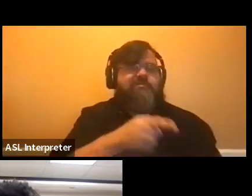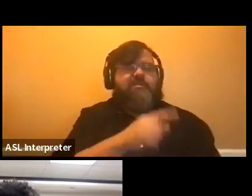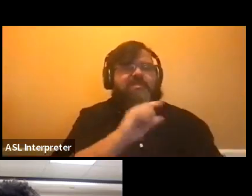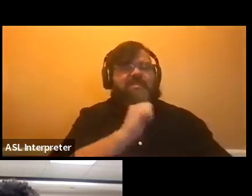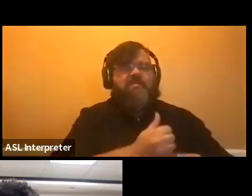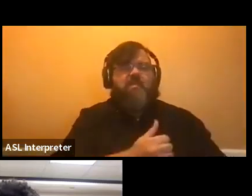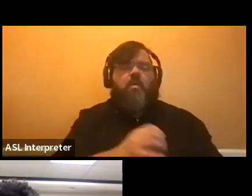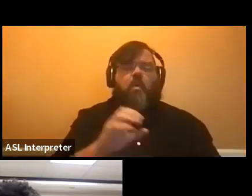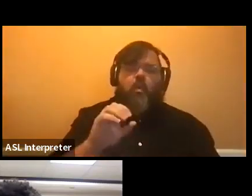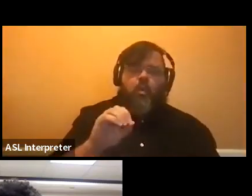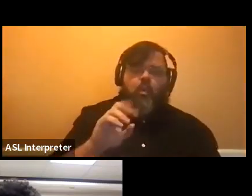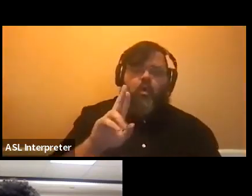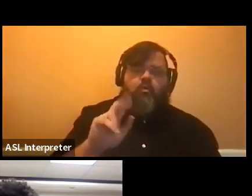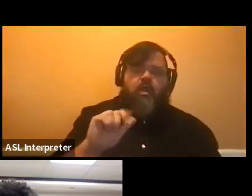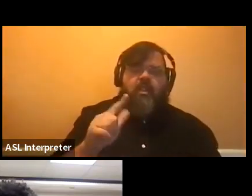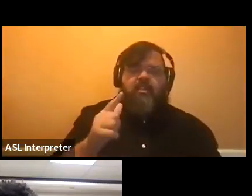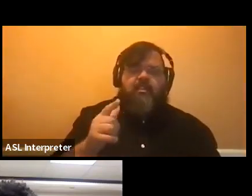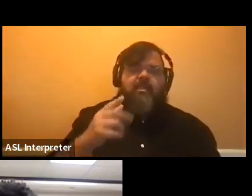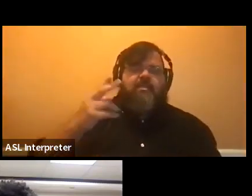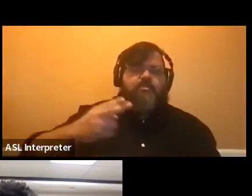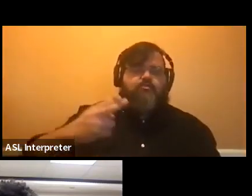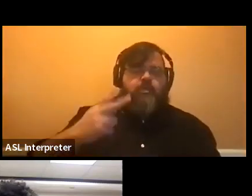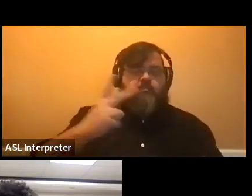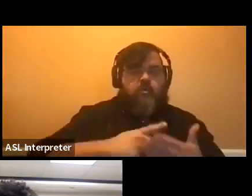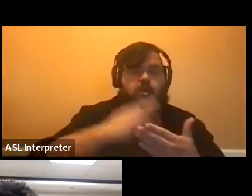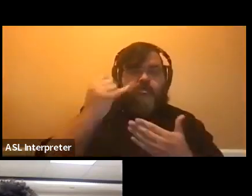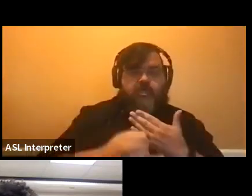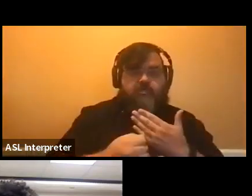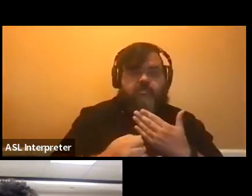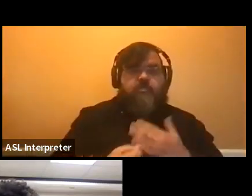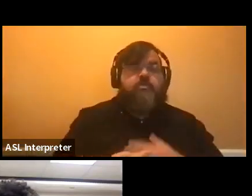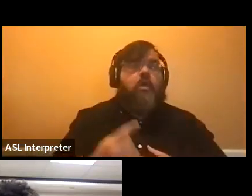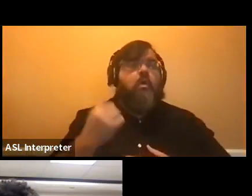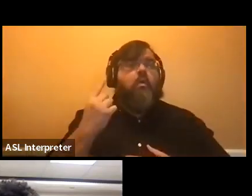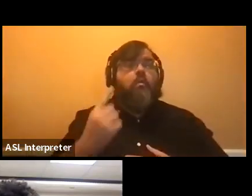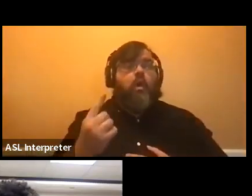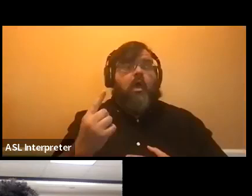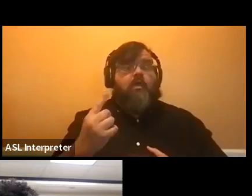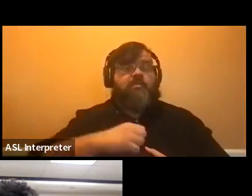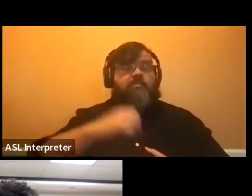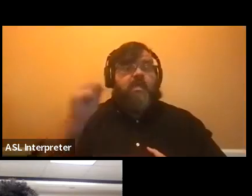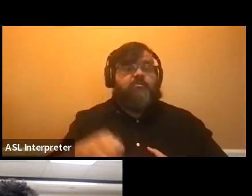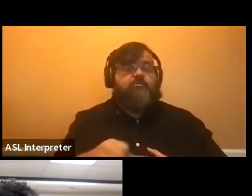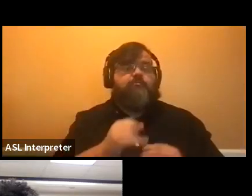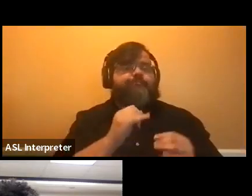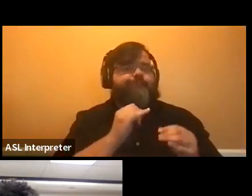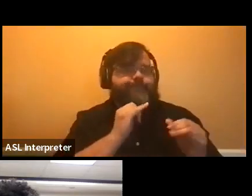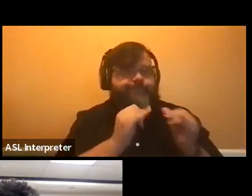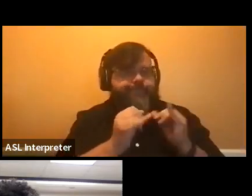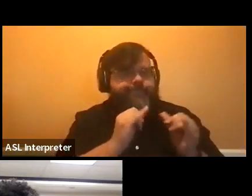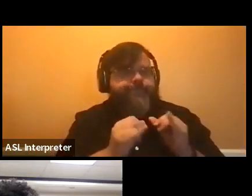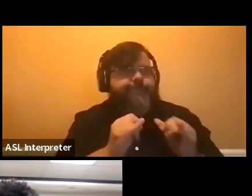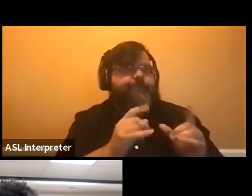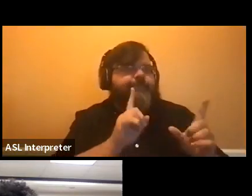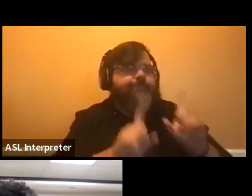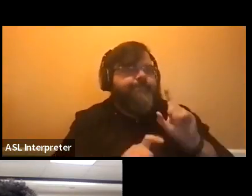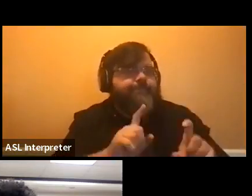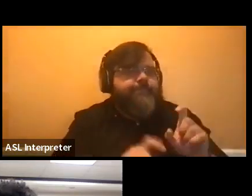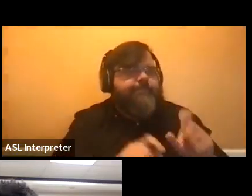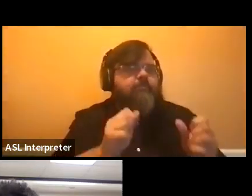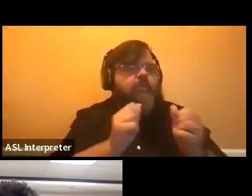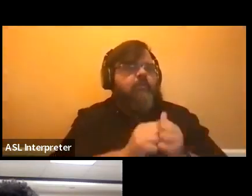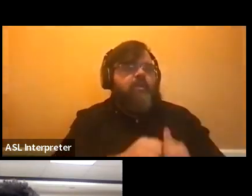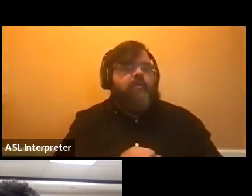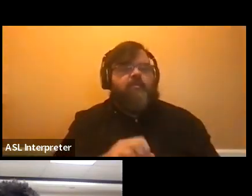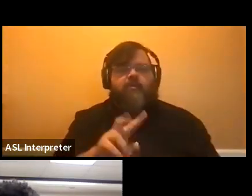for one of the semesters, they did interviews with veterans, and then they did an exhibition at the public library